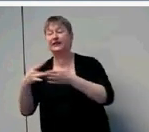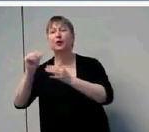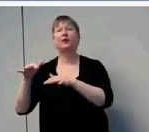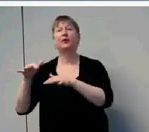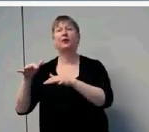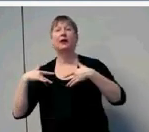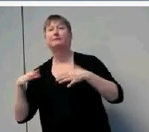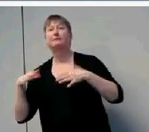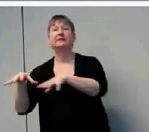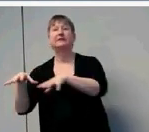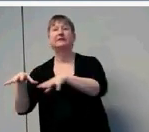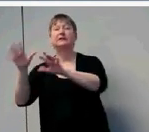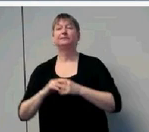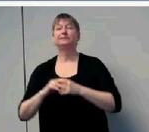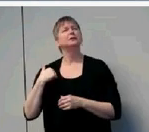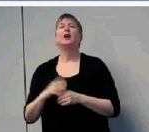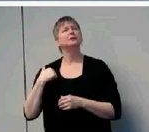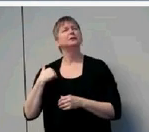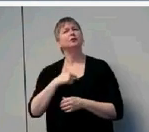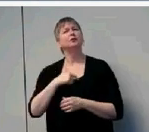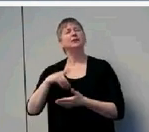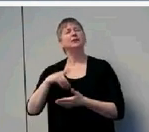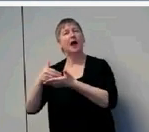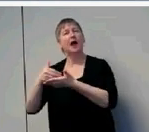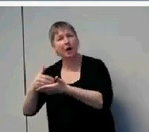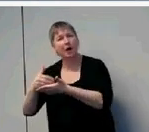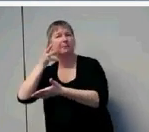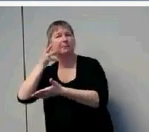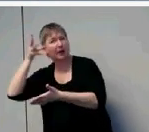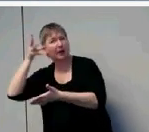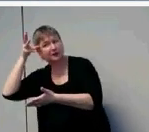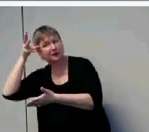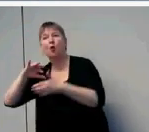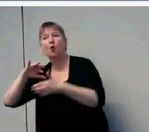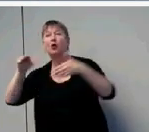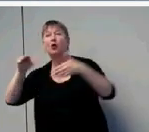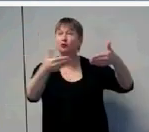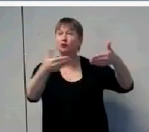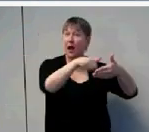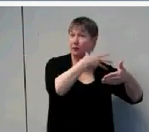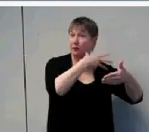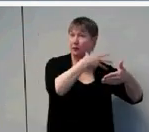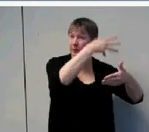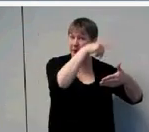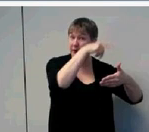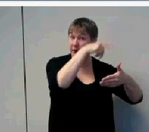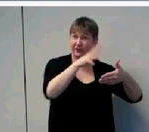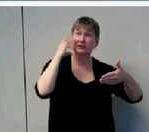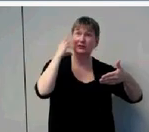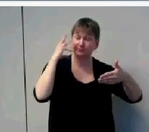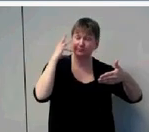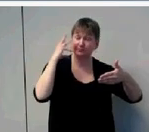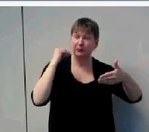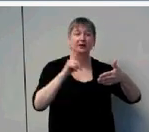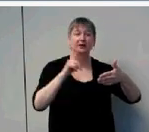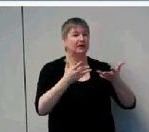that we help parents talk with other parents who did overcome these challenges with infant development